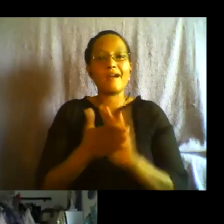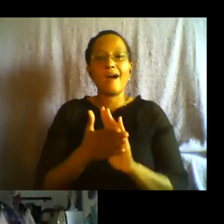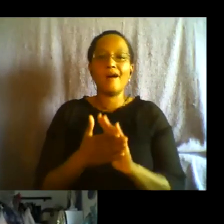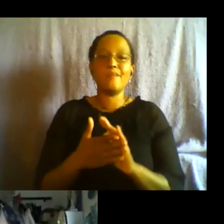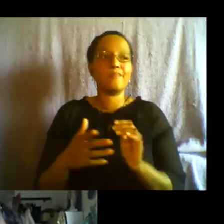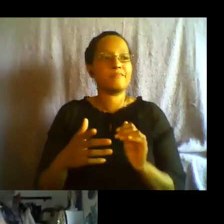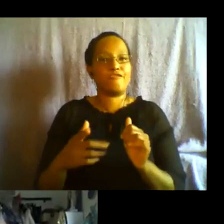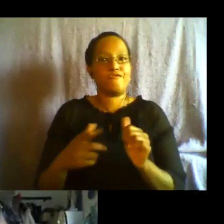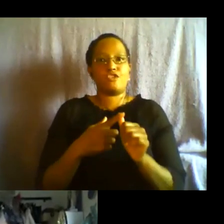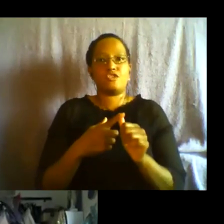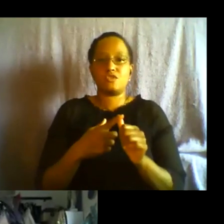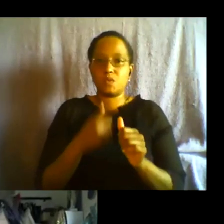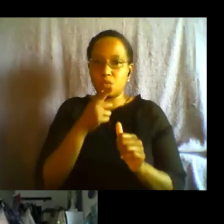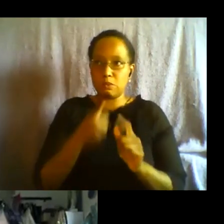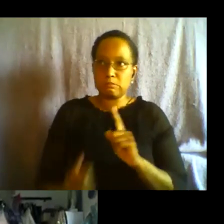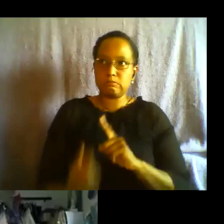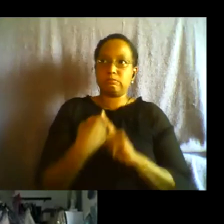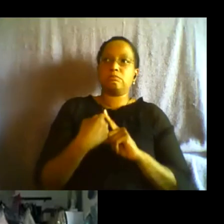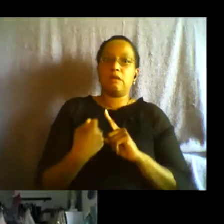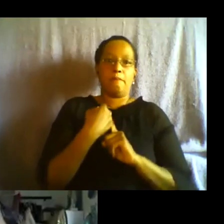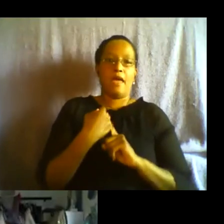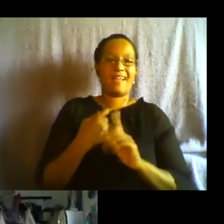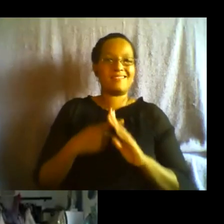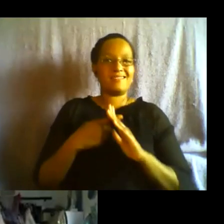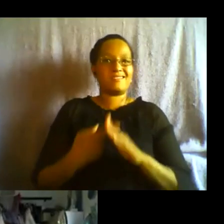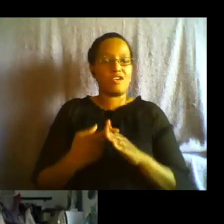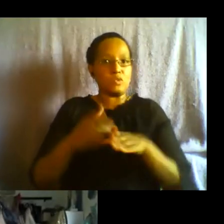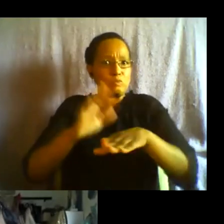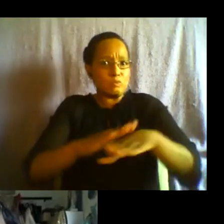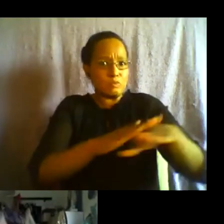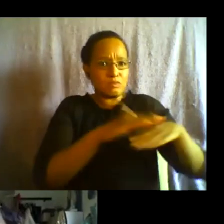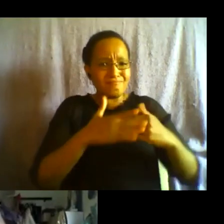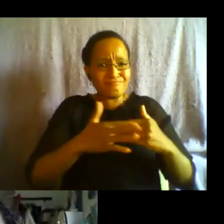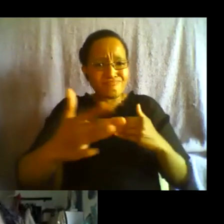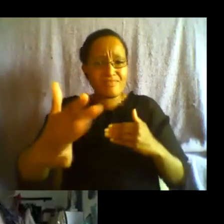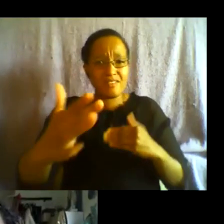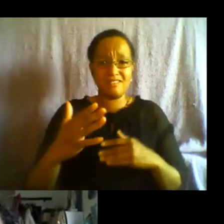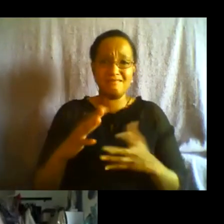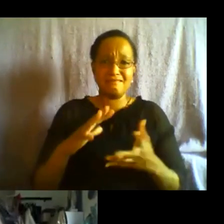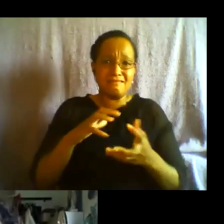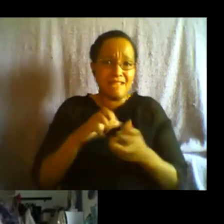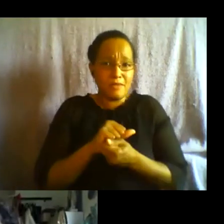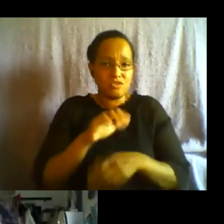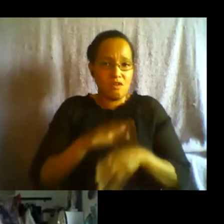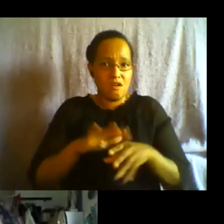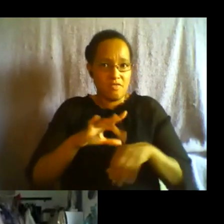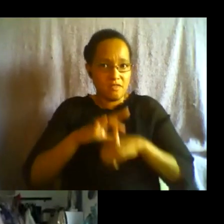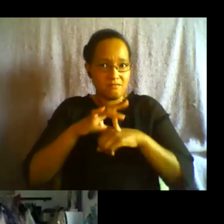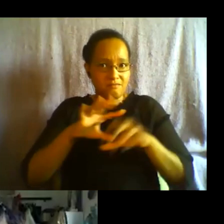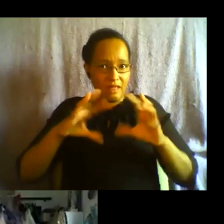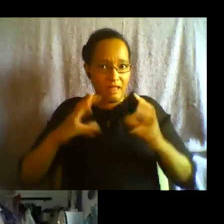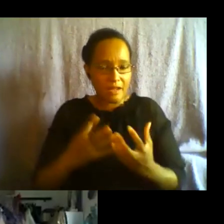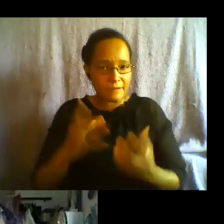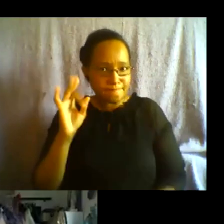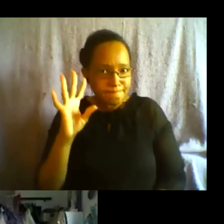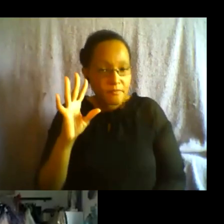to be the most impacted by the damage that's being done to the planet and then at the same time so many of us are